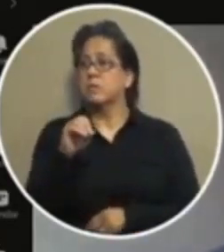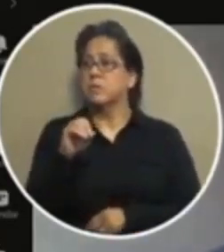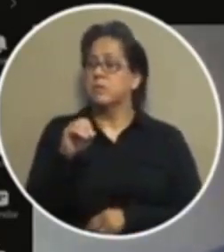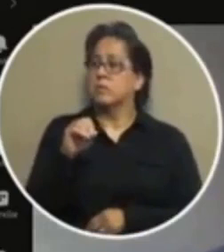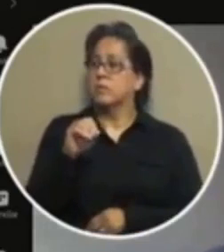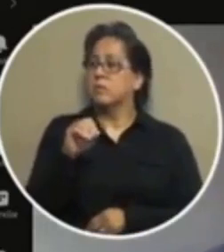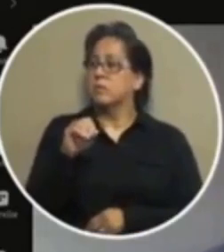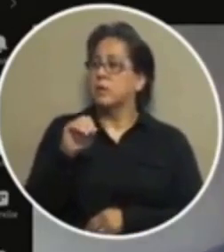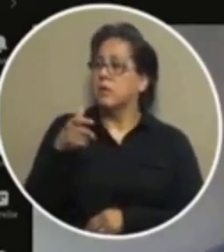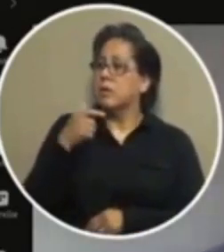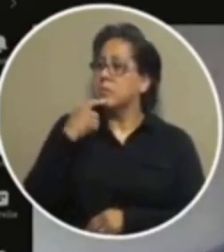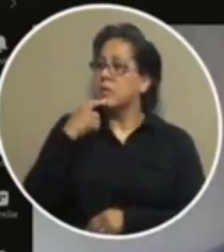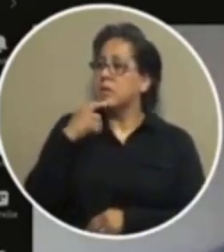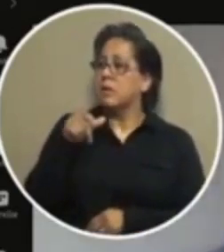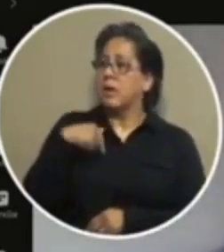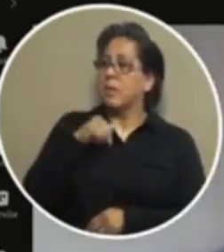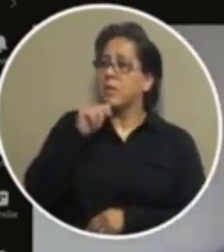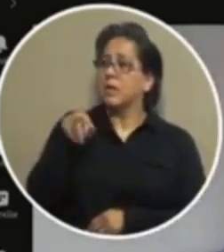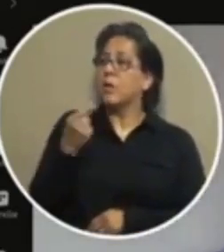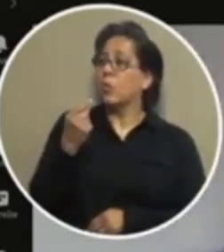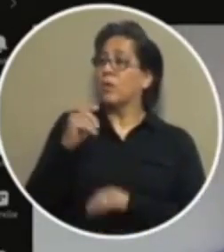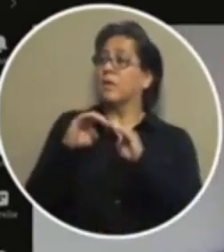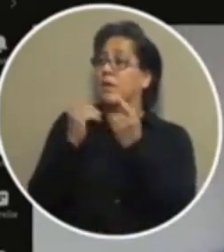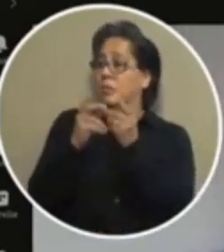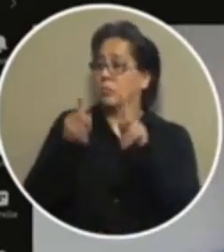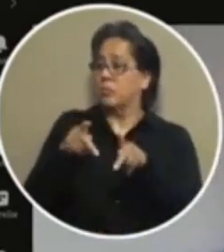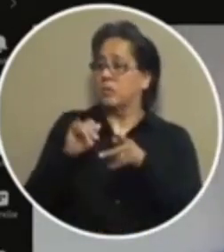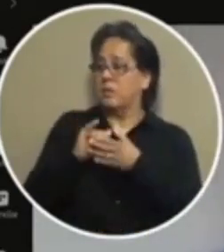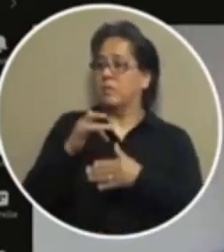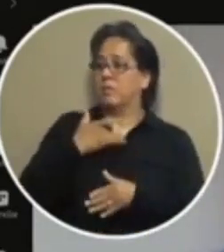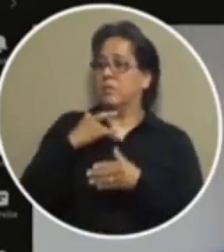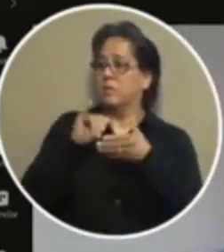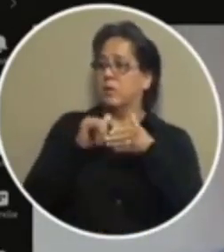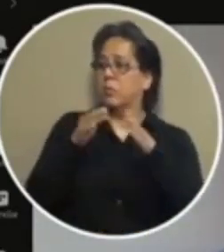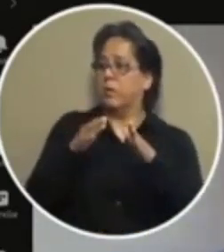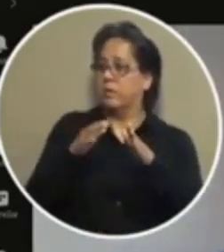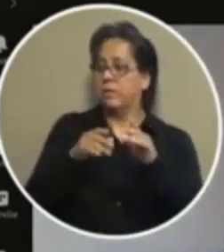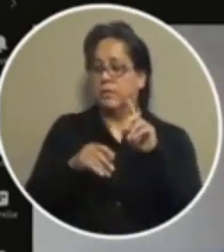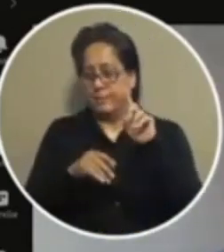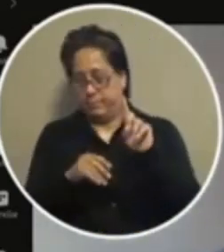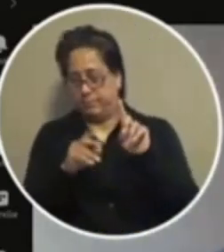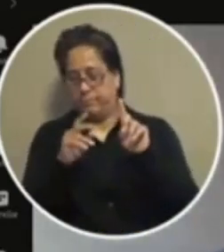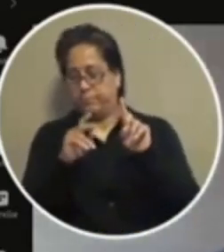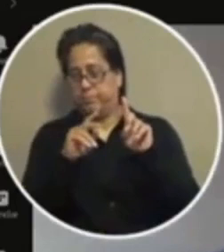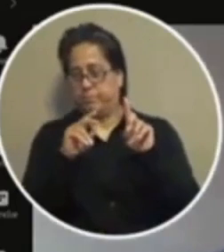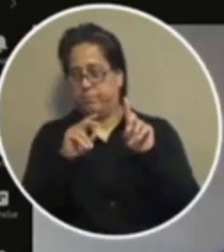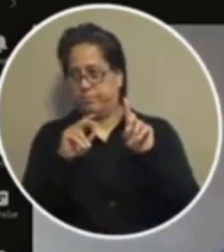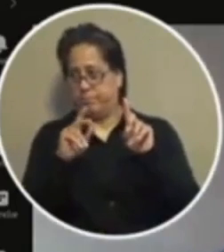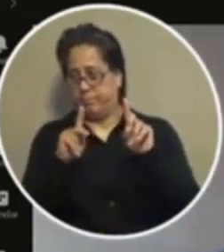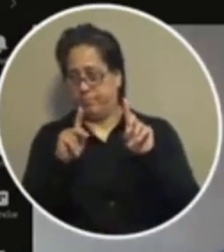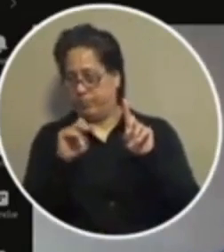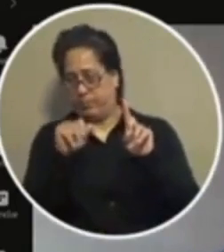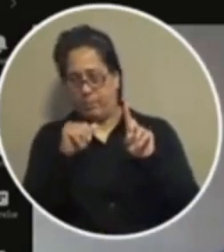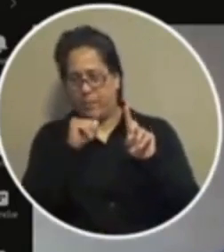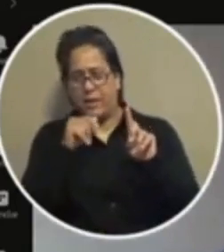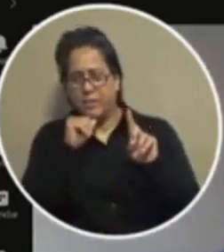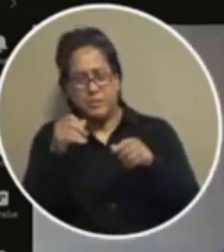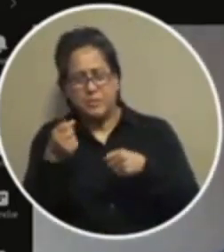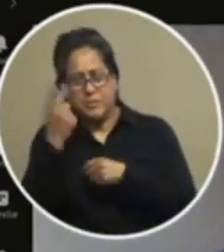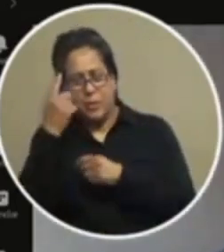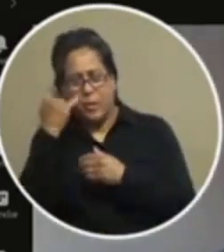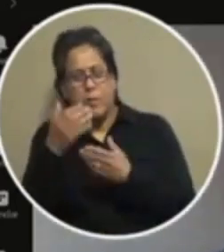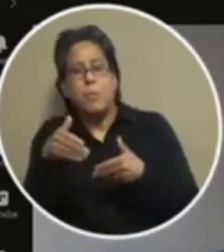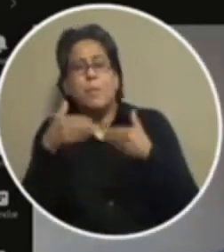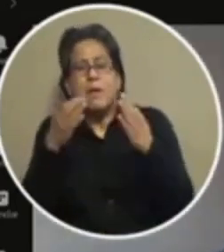member that feels that way well can i speak to that issue because i don't understand why we're bringing up that